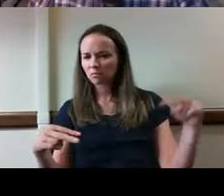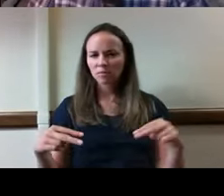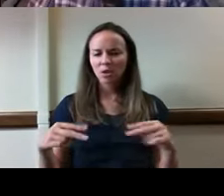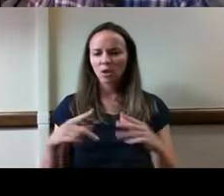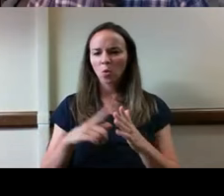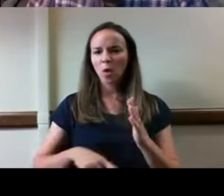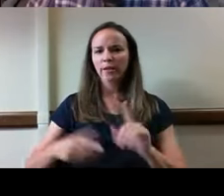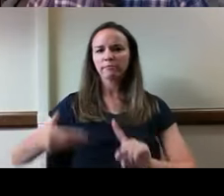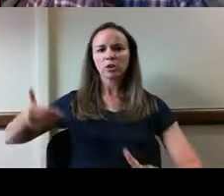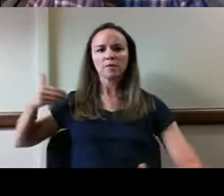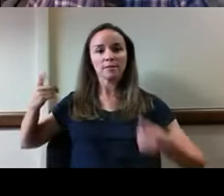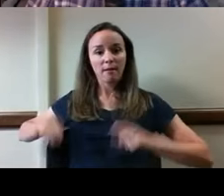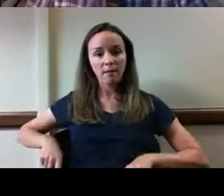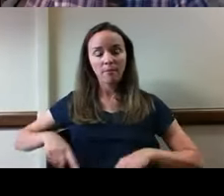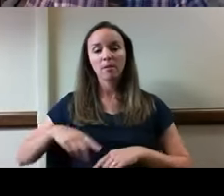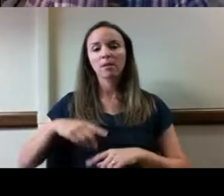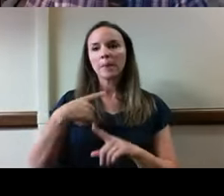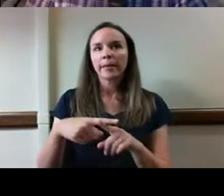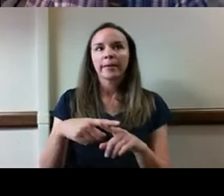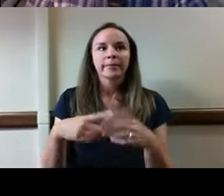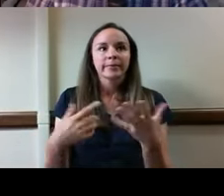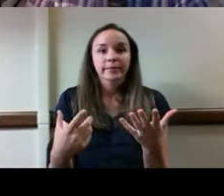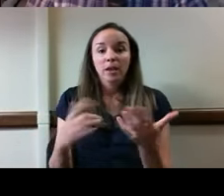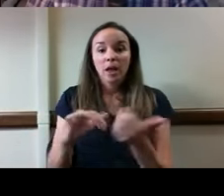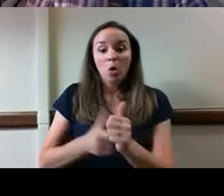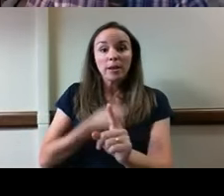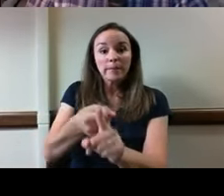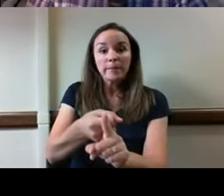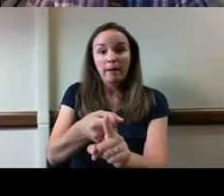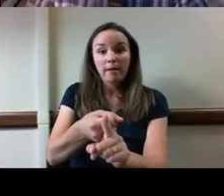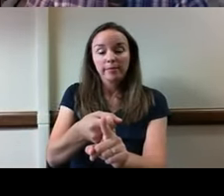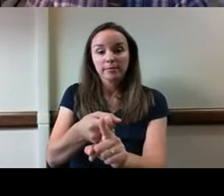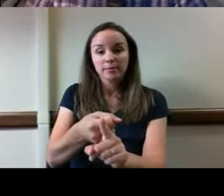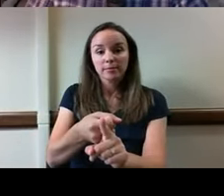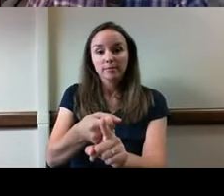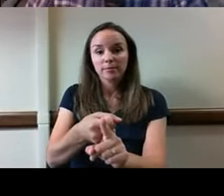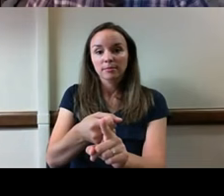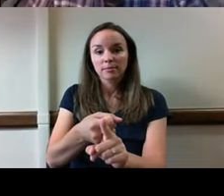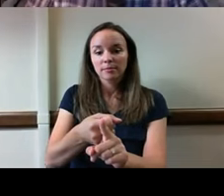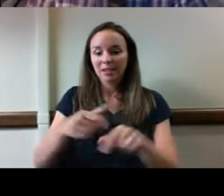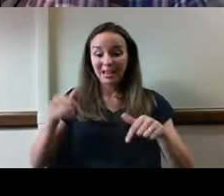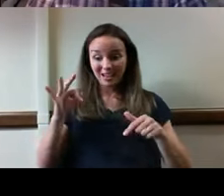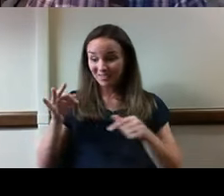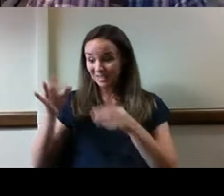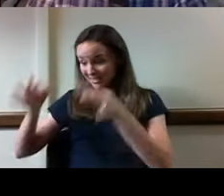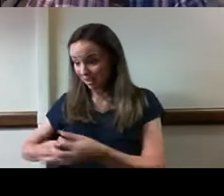and all sorts of arguments such as what the implications of this next ruling might be.